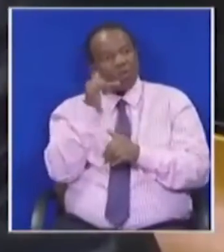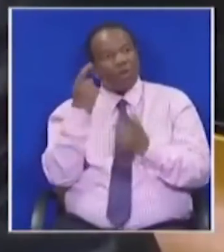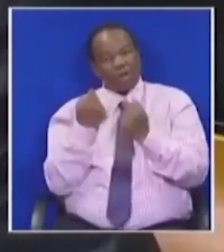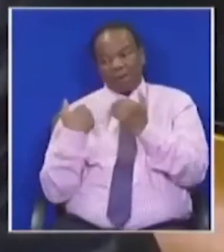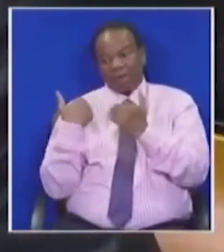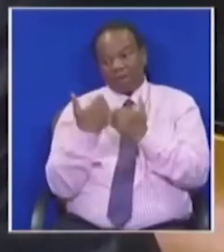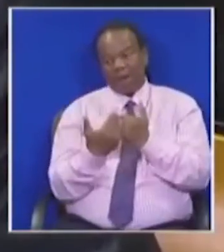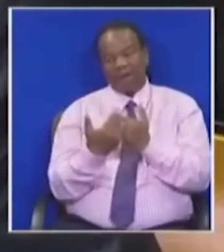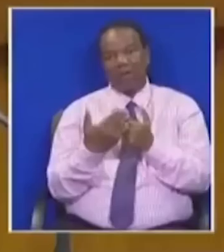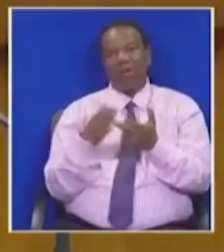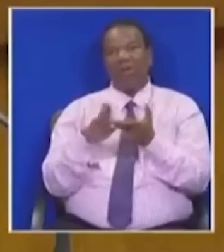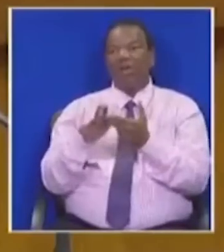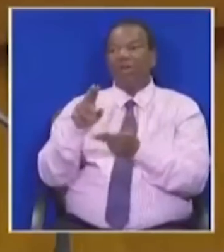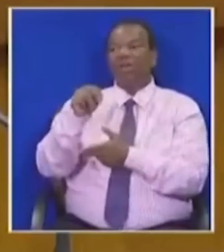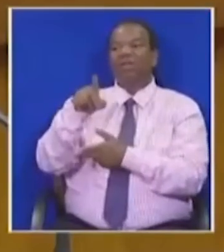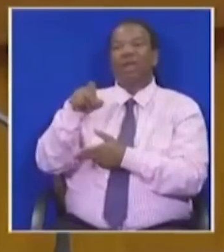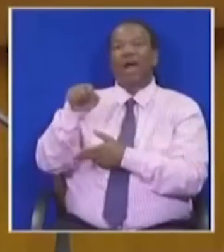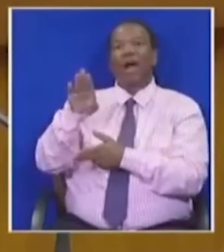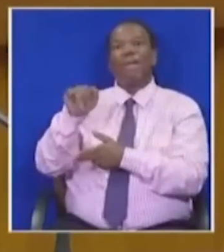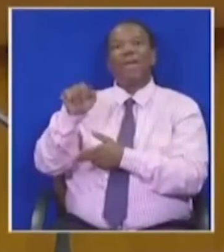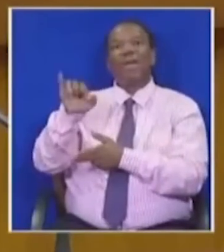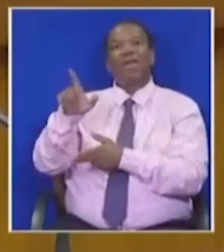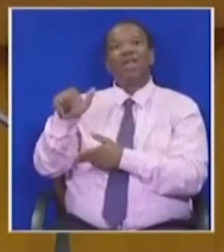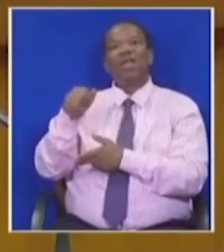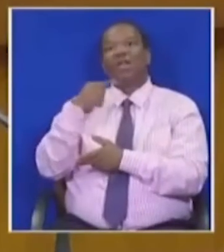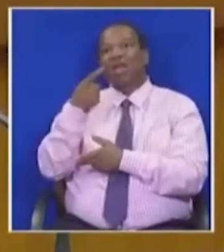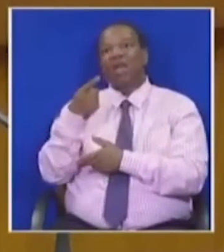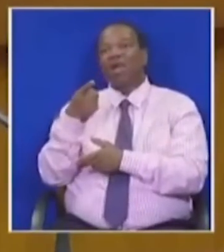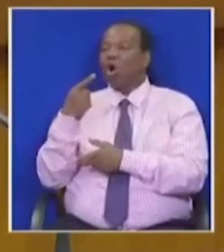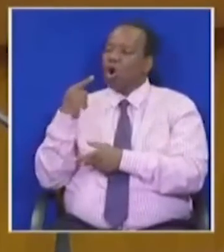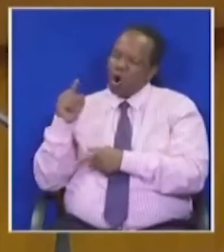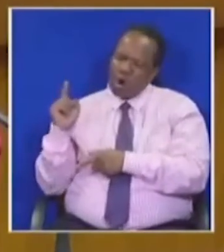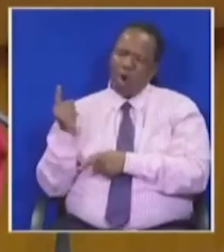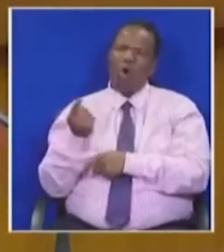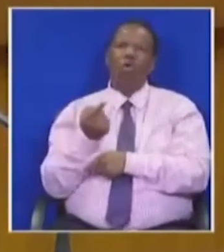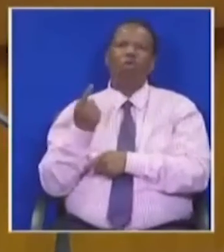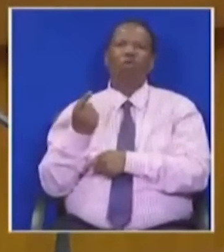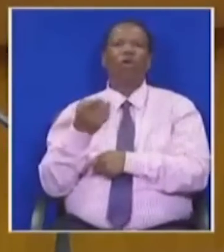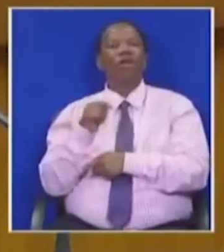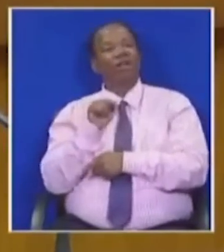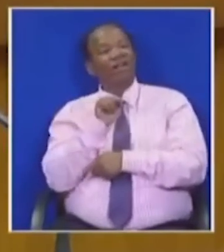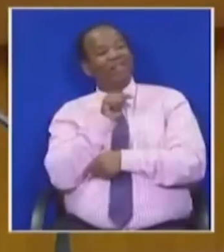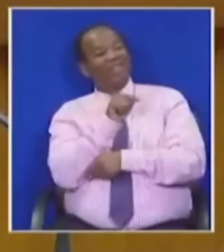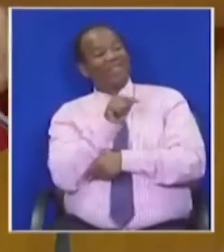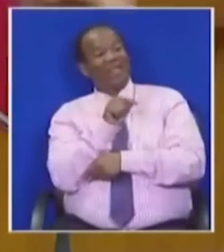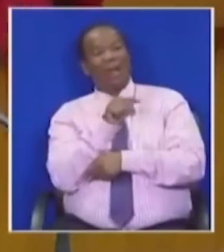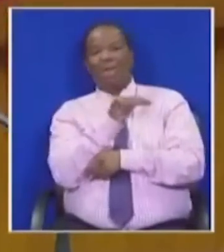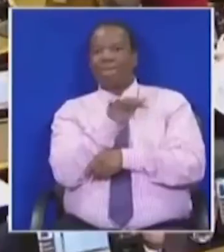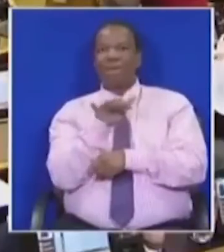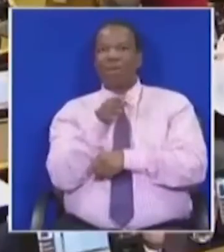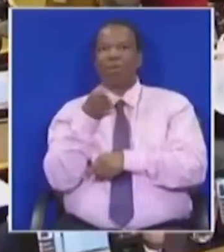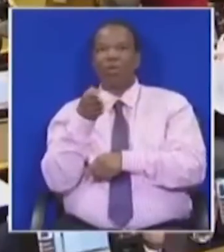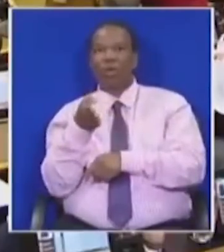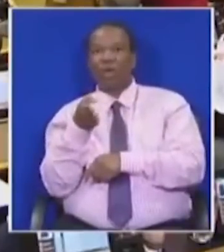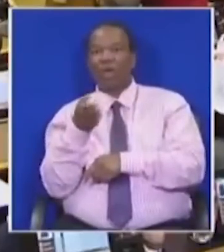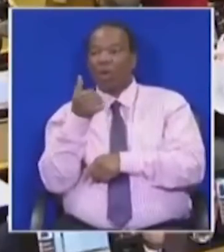I'm saying to Stella N'Dabeni, Honorable Member, your time has expired. All of you, these people will not be here when you